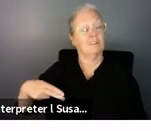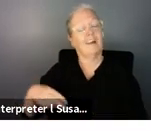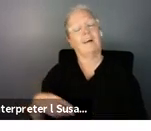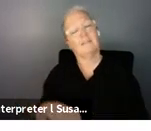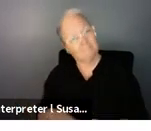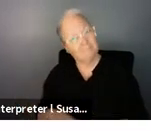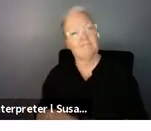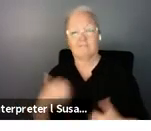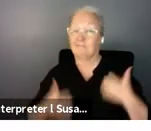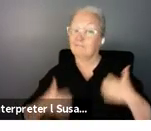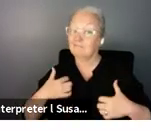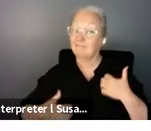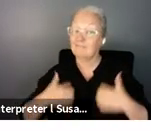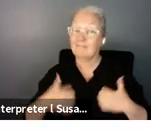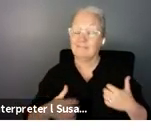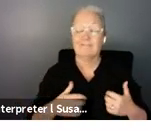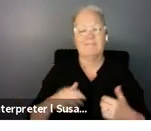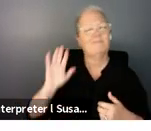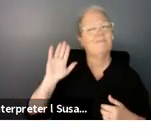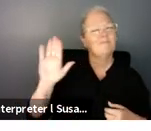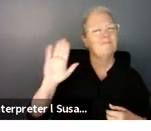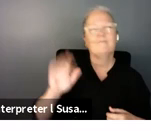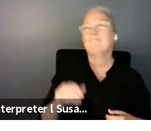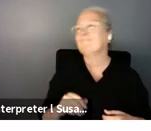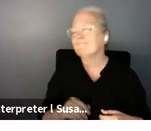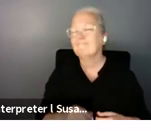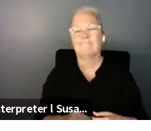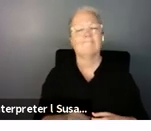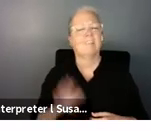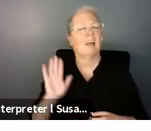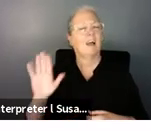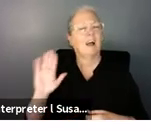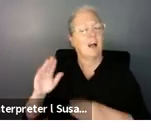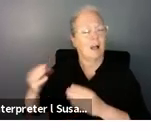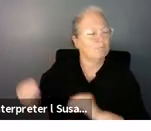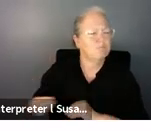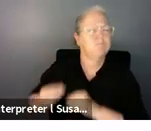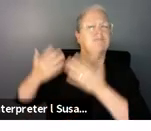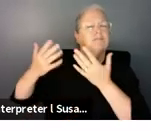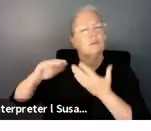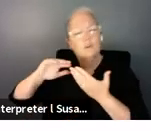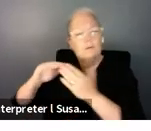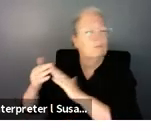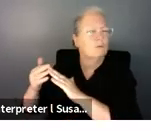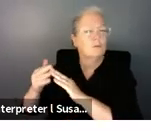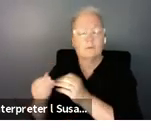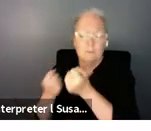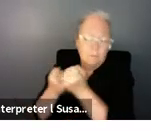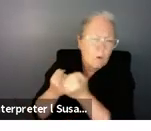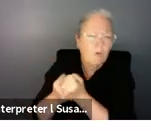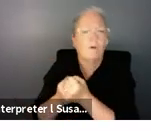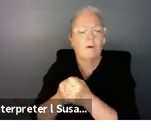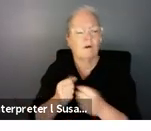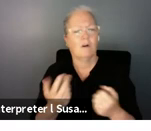has a very very uh sort of long and vibrant history of community support and different types of community